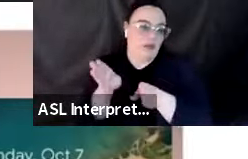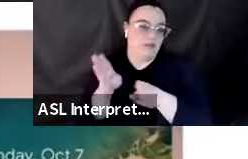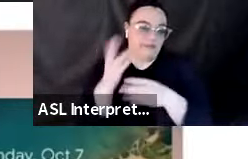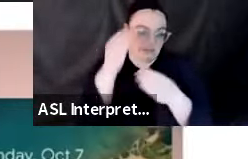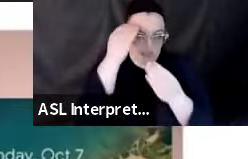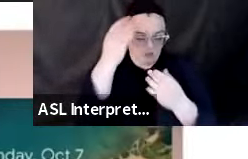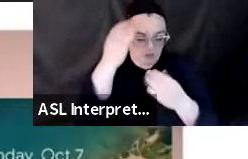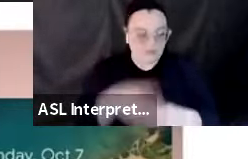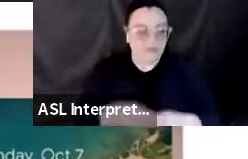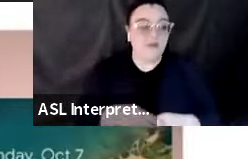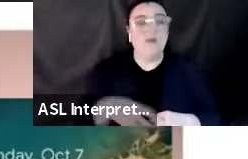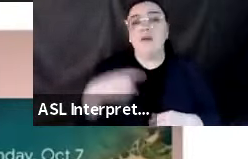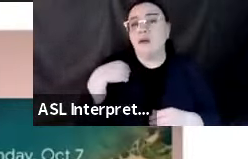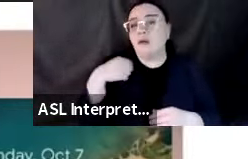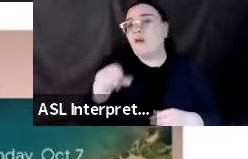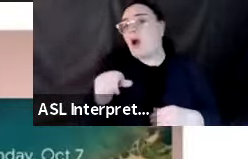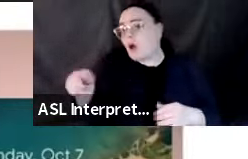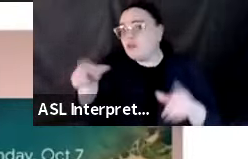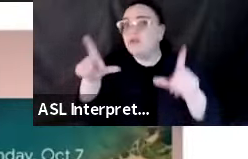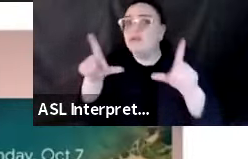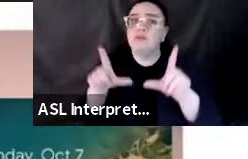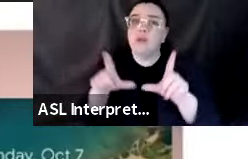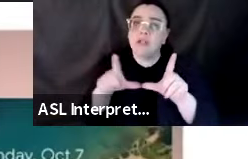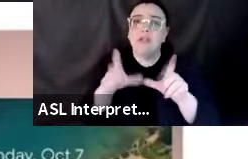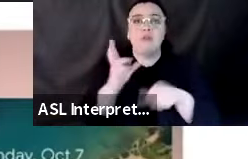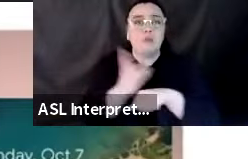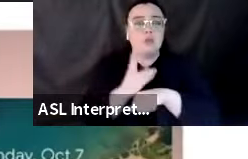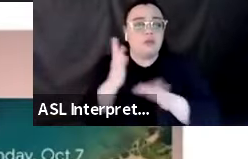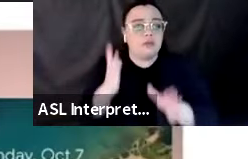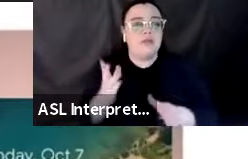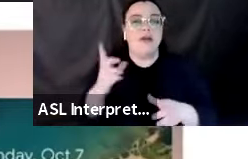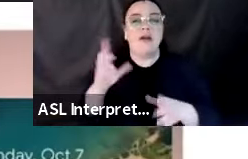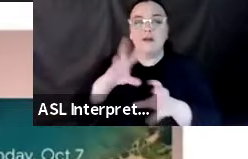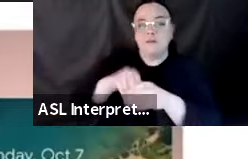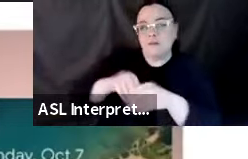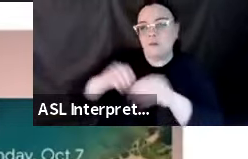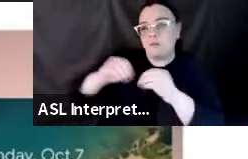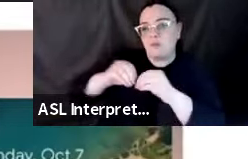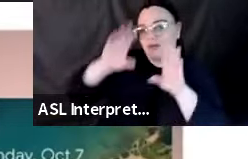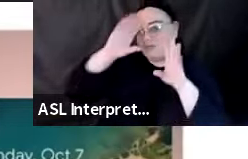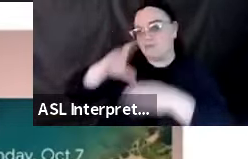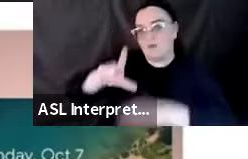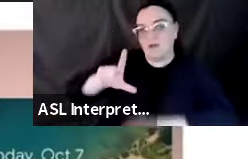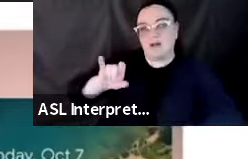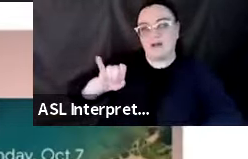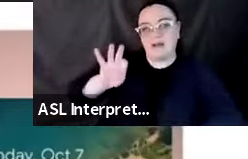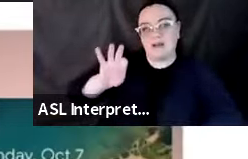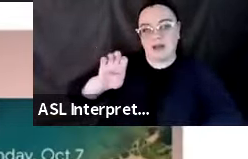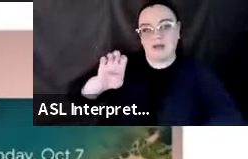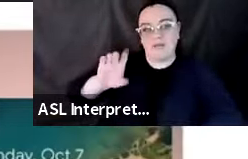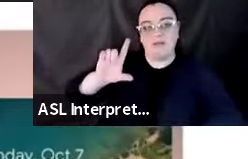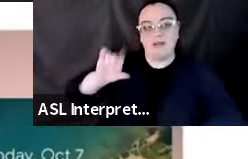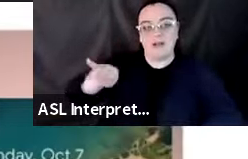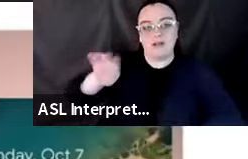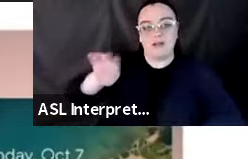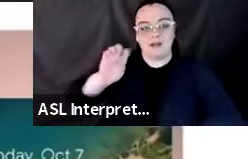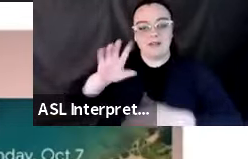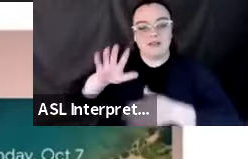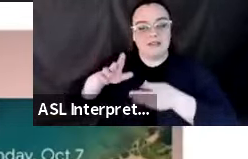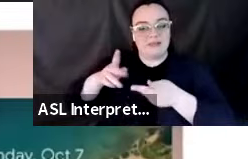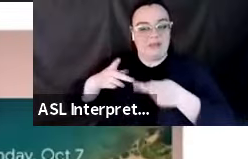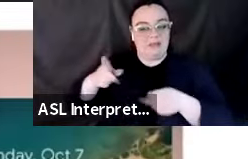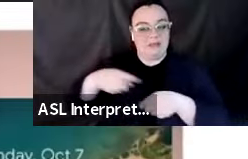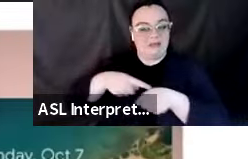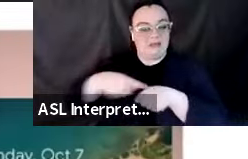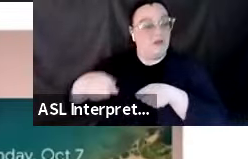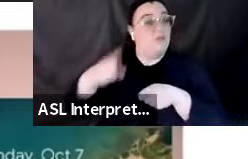licensed operators as well working in more lifeline spaces, but those are the only groups that are